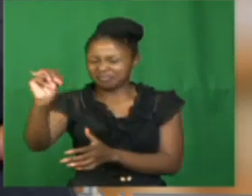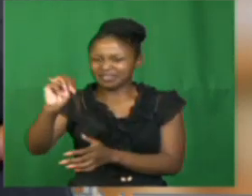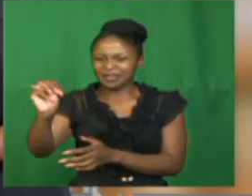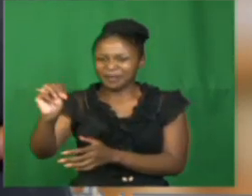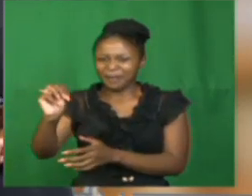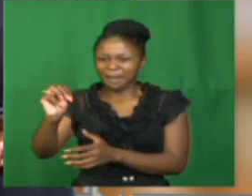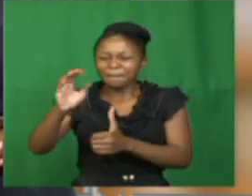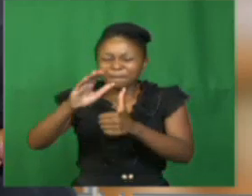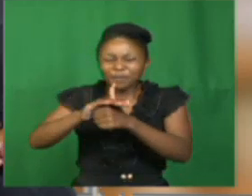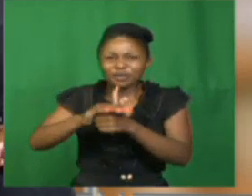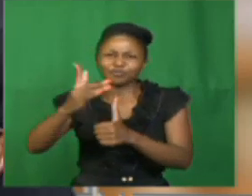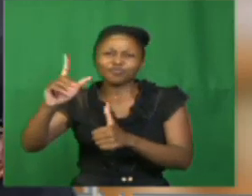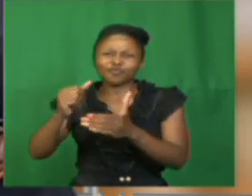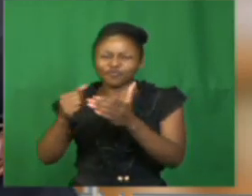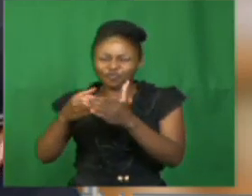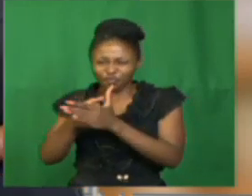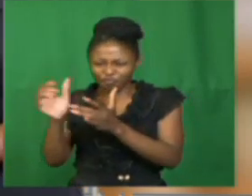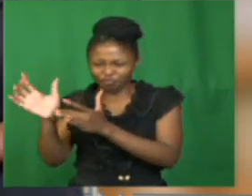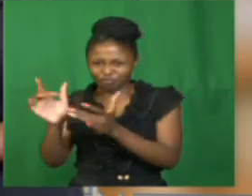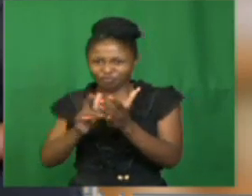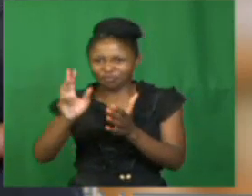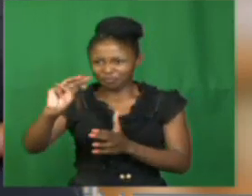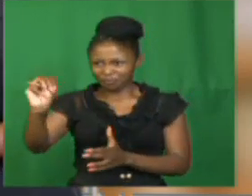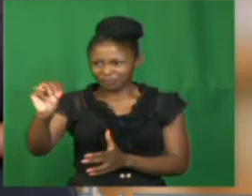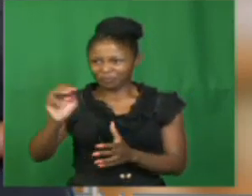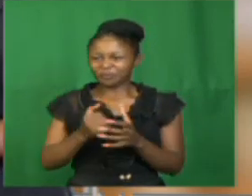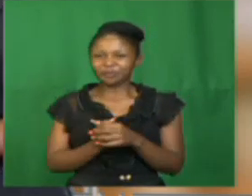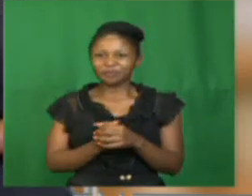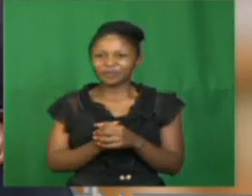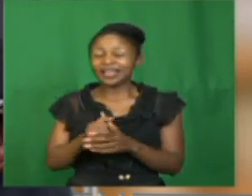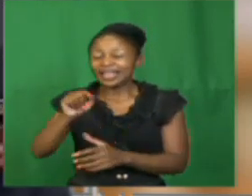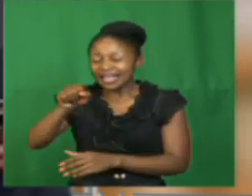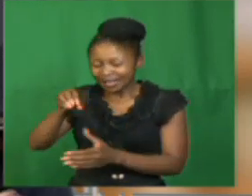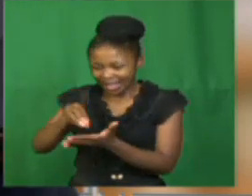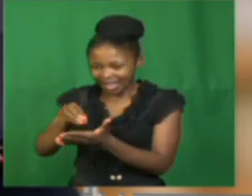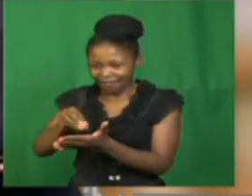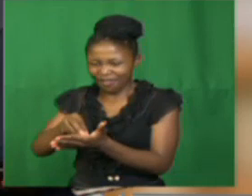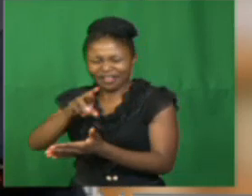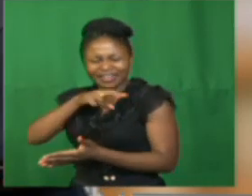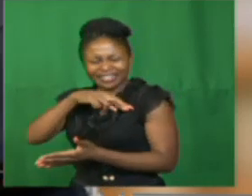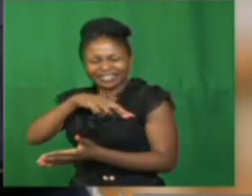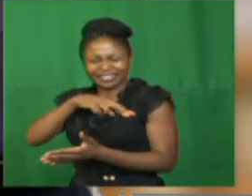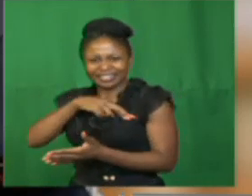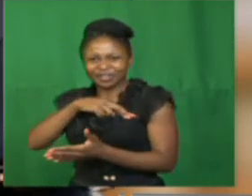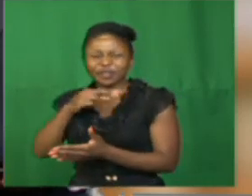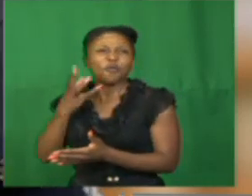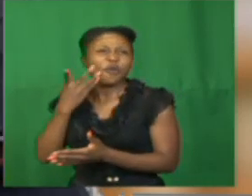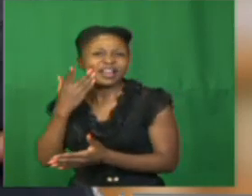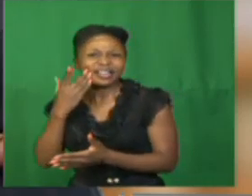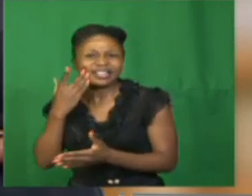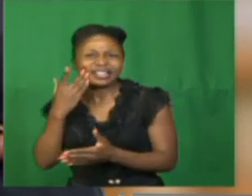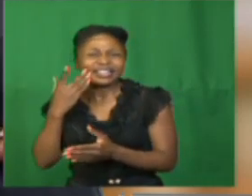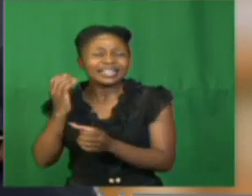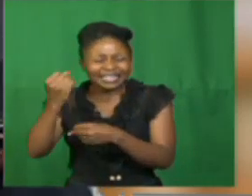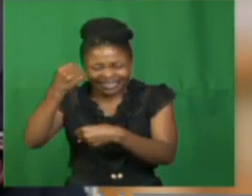of this day in history? Well, Lerato, it has a religious significance because it is the day after Christians believed